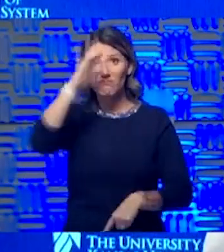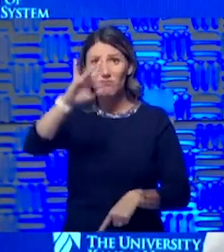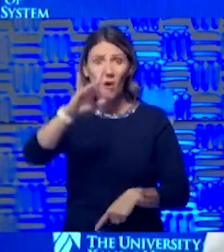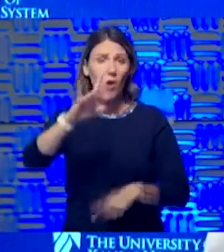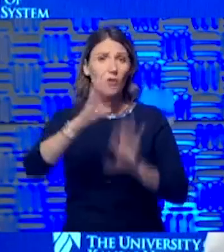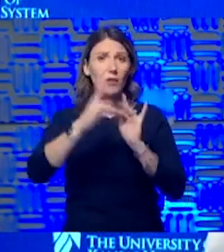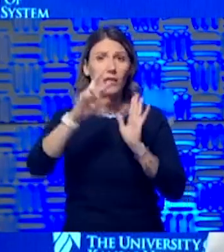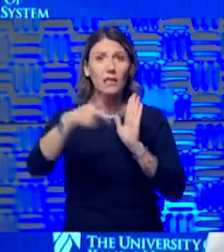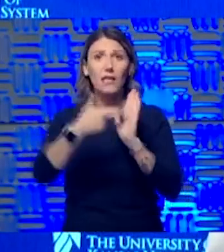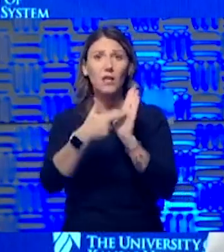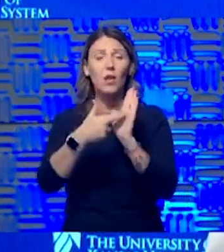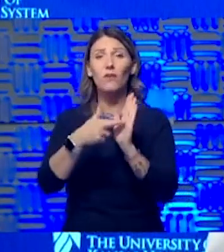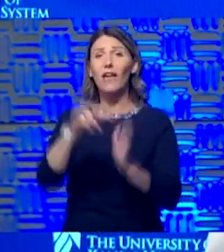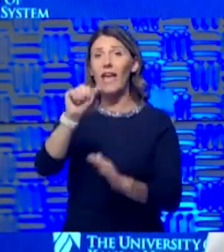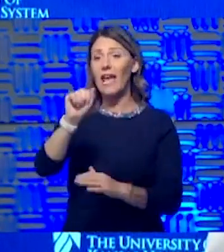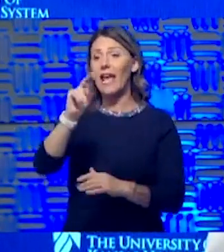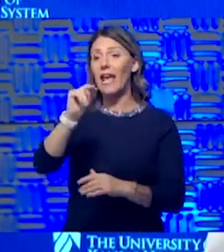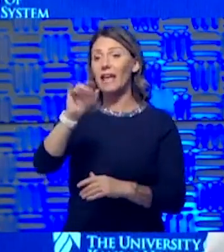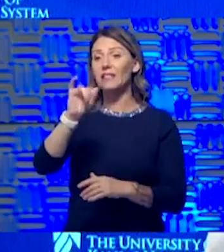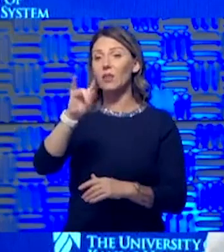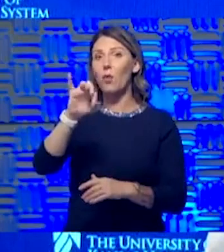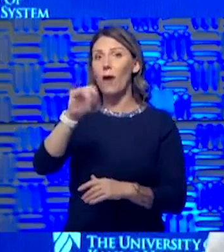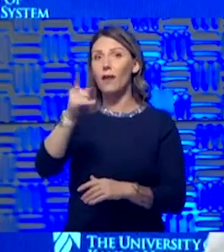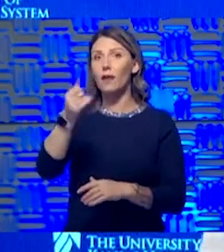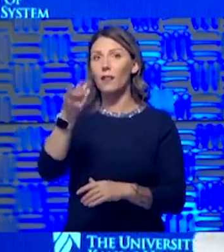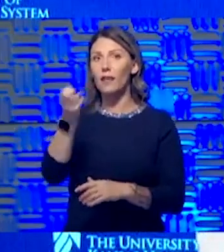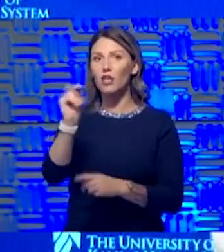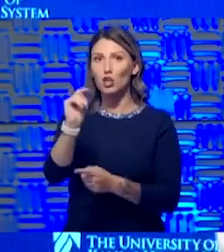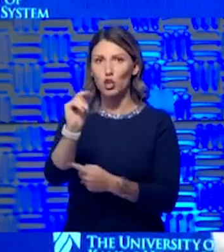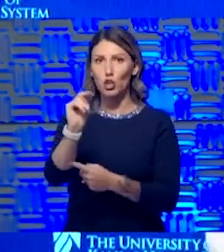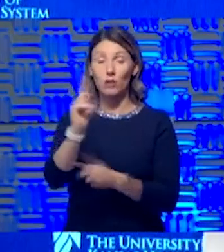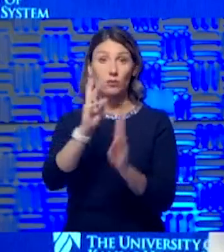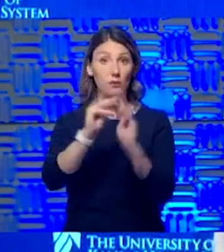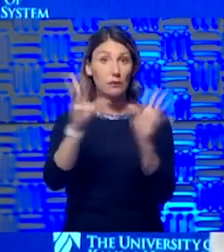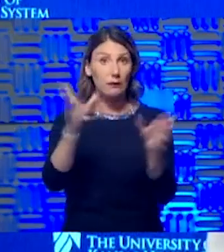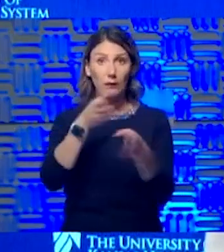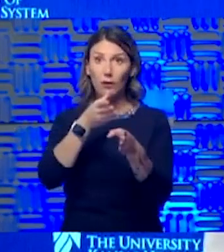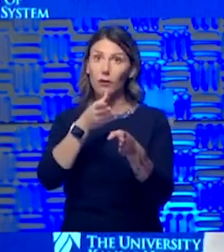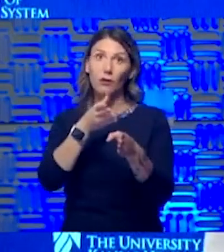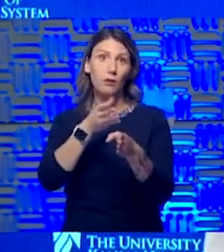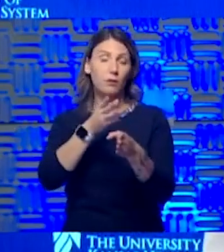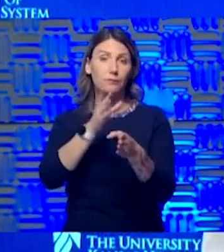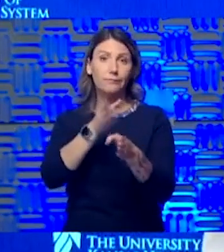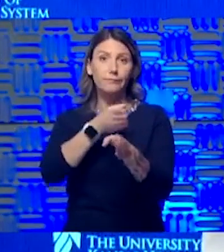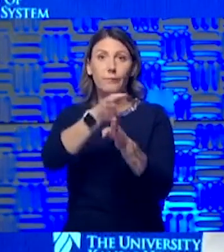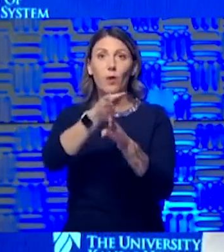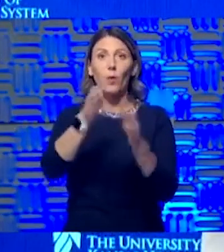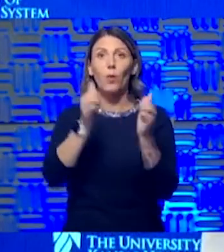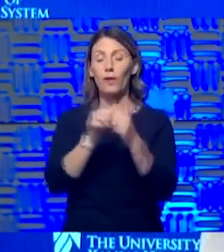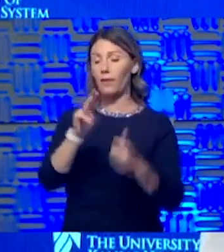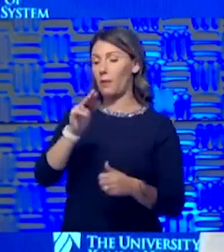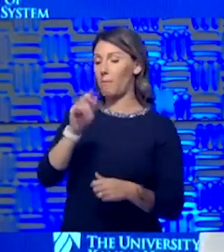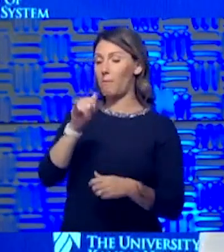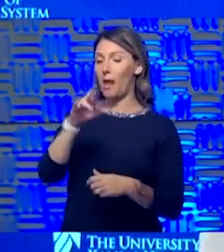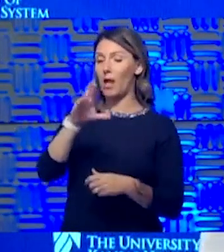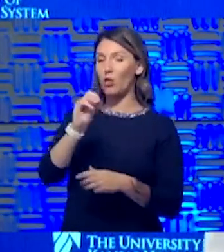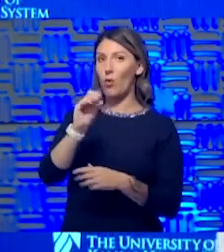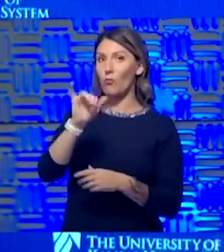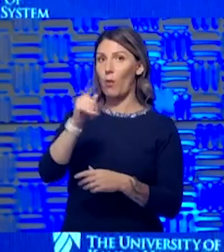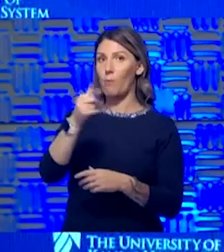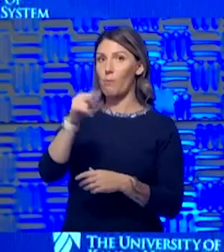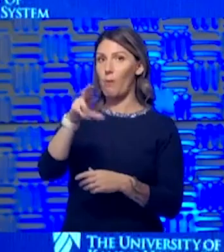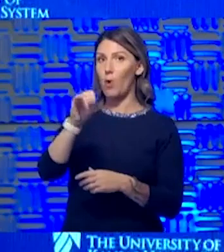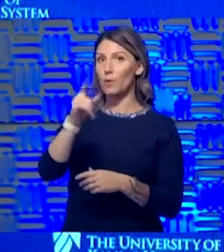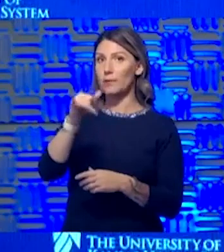of anticoagulation in COVID-19 because there's a very clear path of COVID-19 with microthrombosis, small blood clots we have to address,